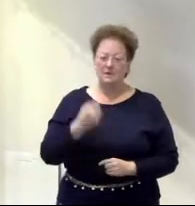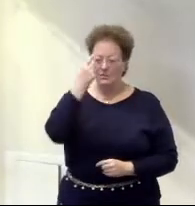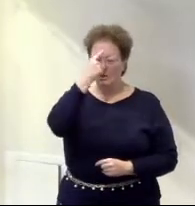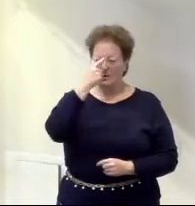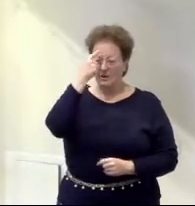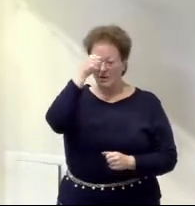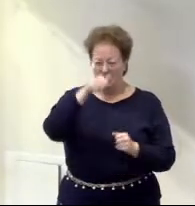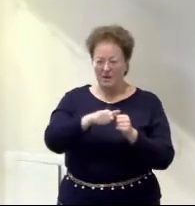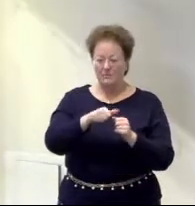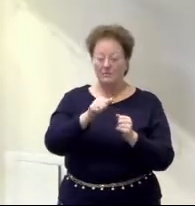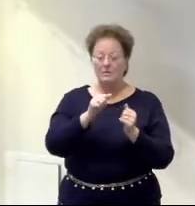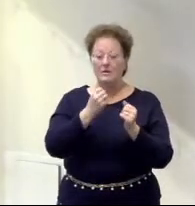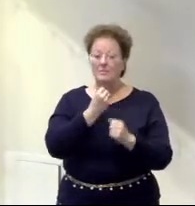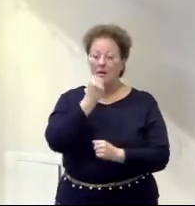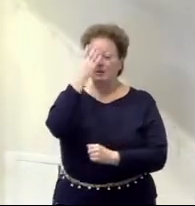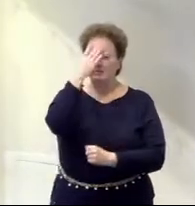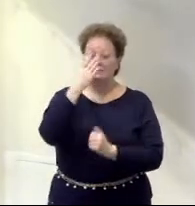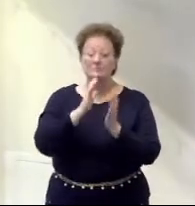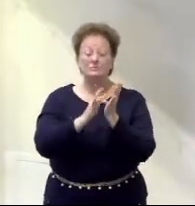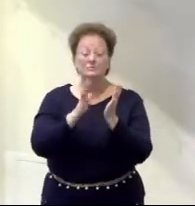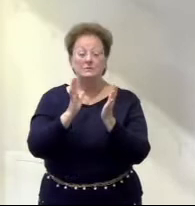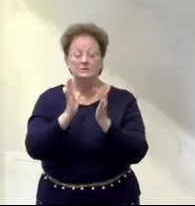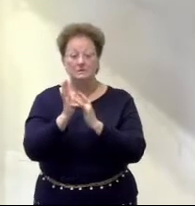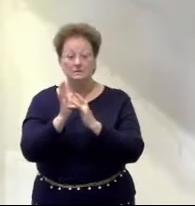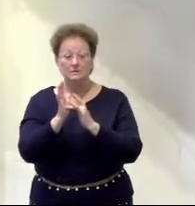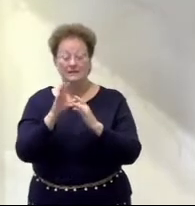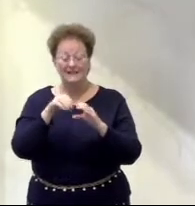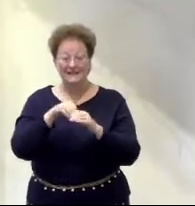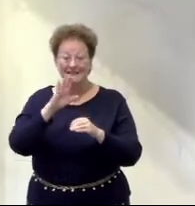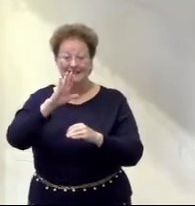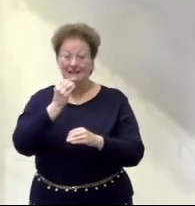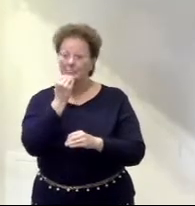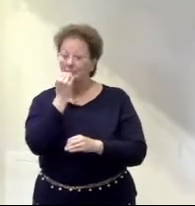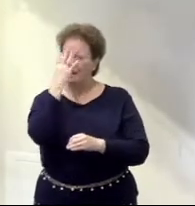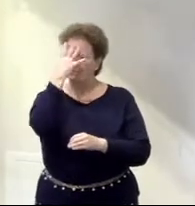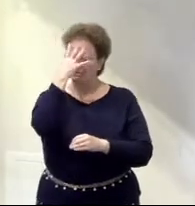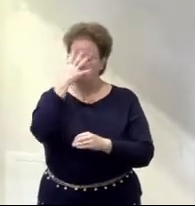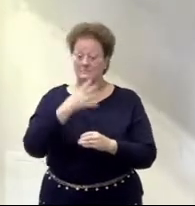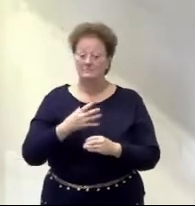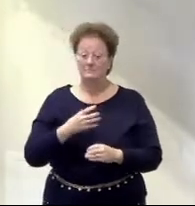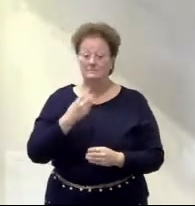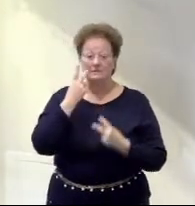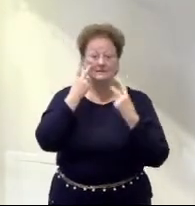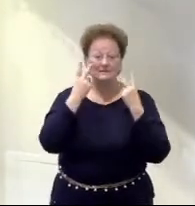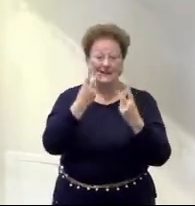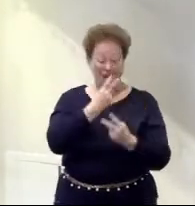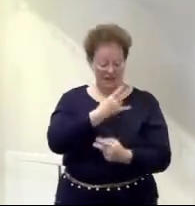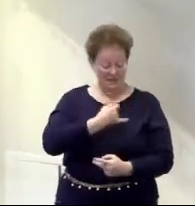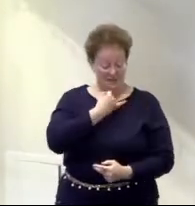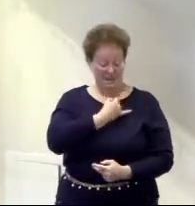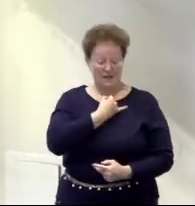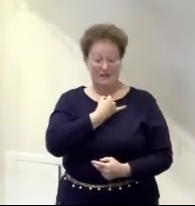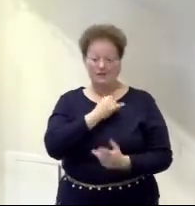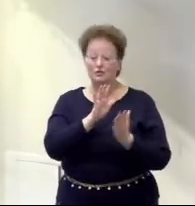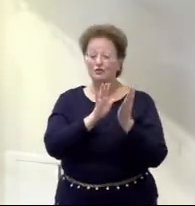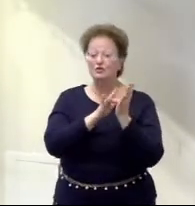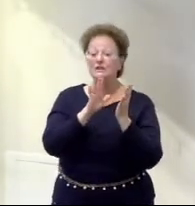baptism of Jesus, what we're going to discover is in his baptism, we not only see the identity of Jesus